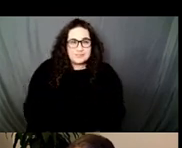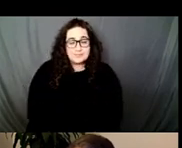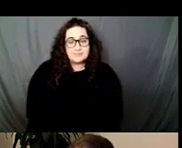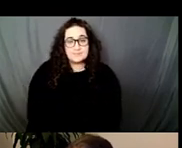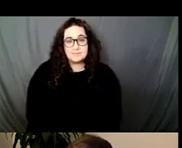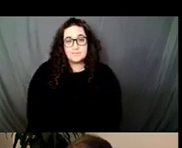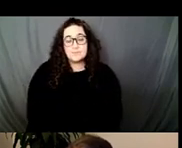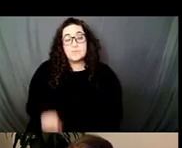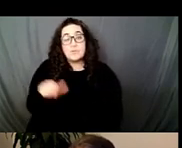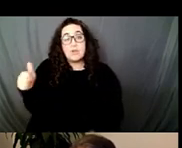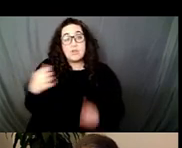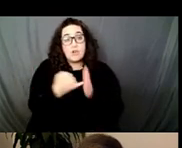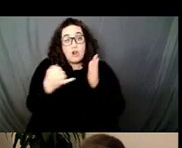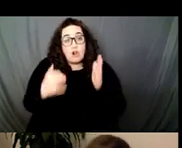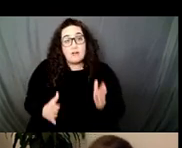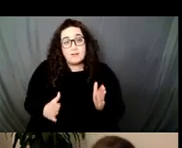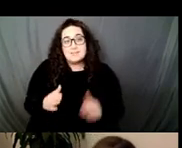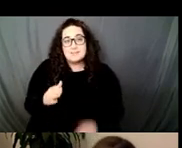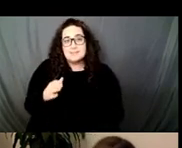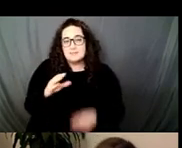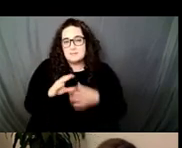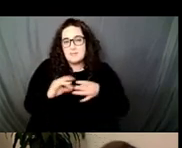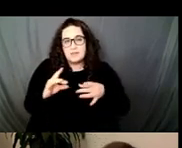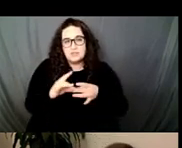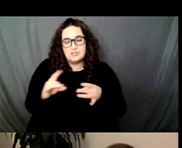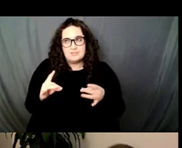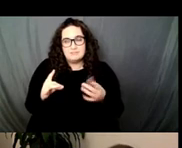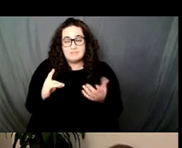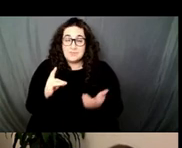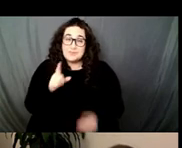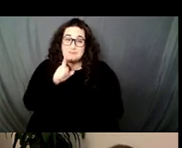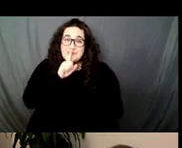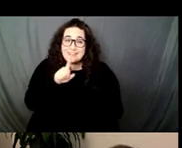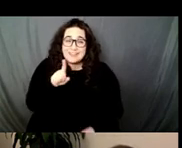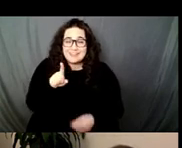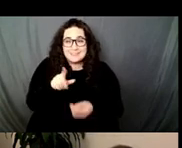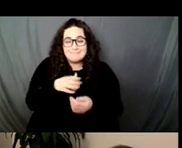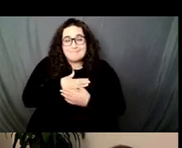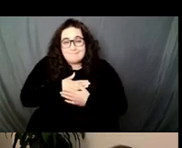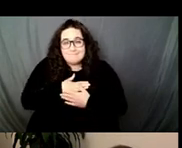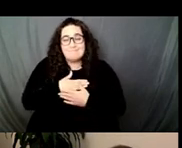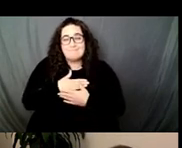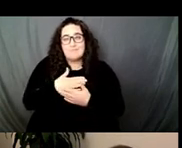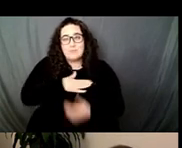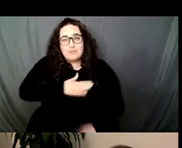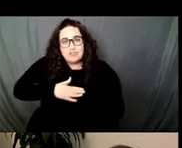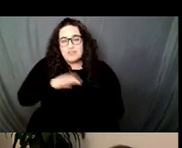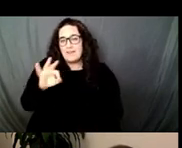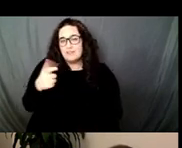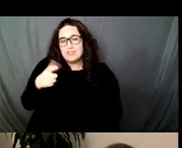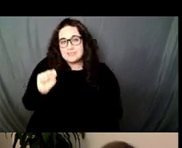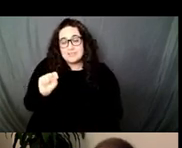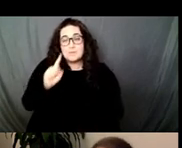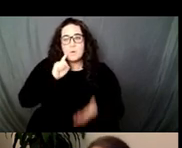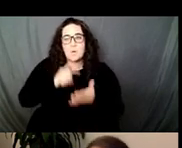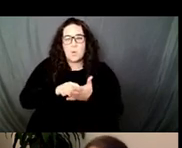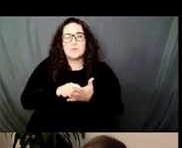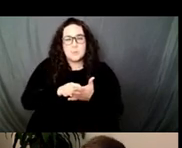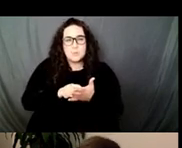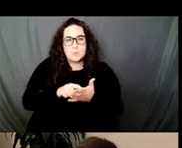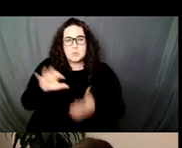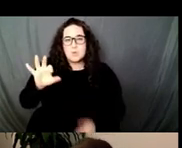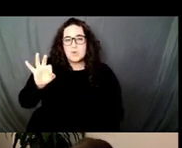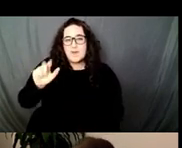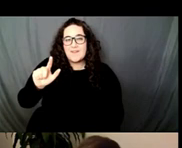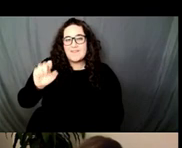observed in a piece of writing that is otherwise a love letter to FGT, during his lifetime, Felix was the artist of color whom